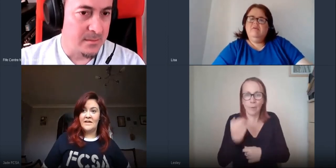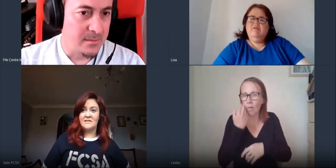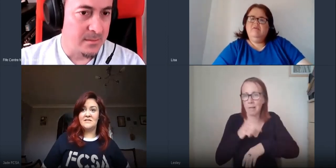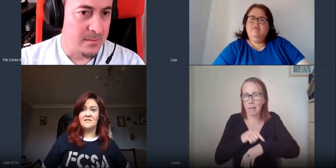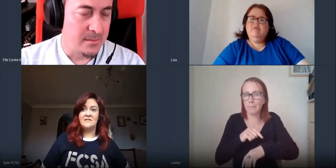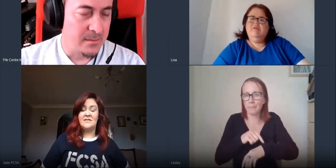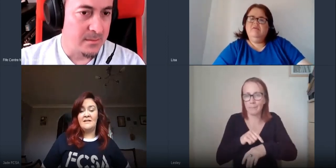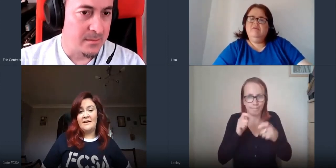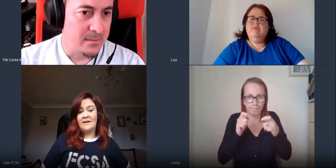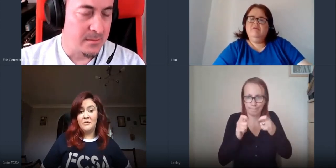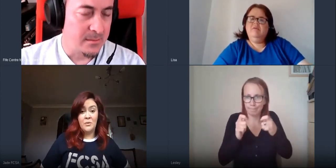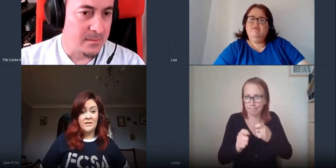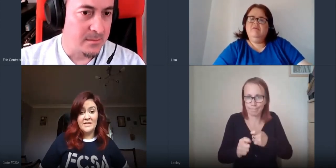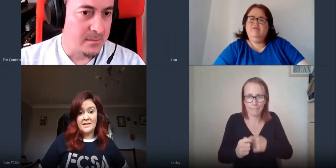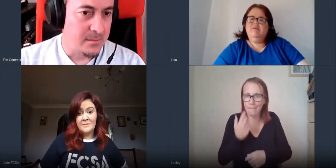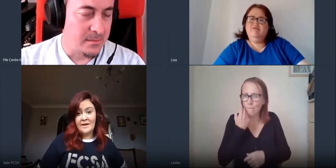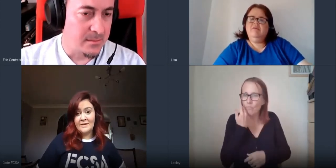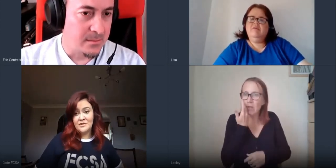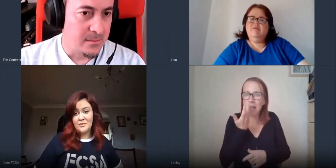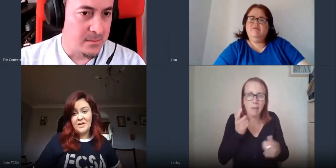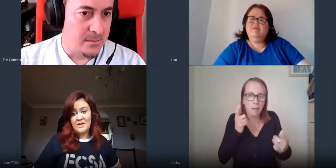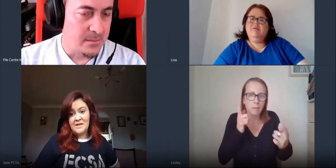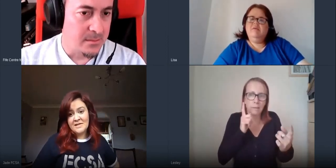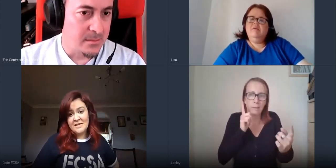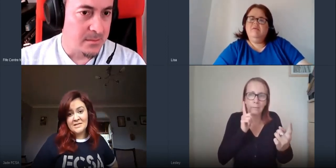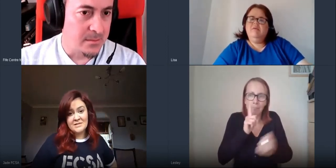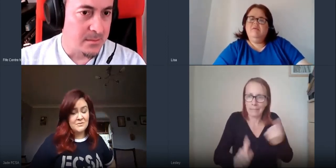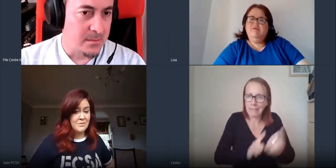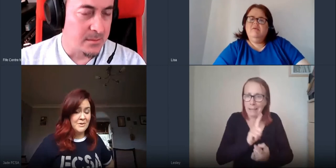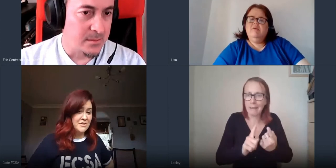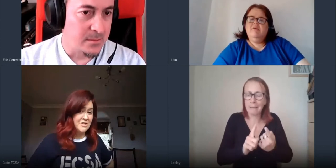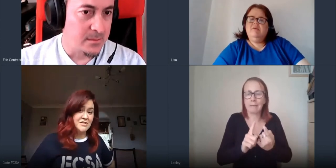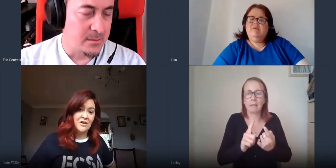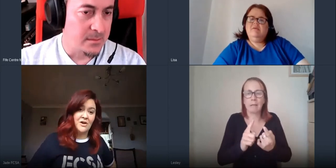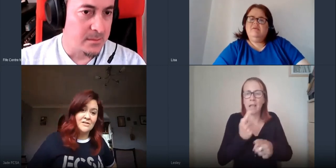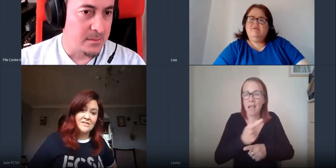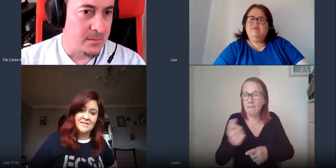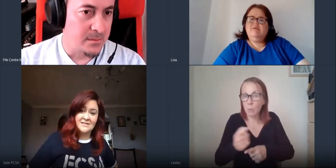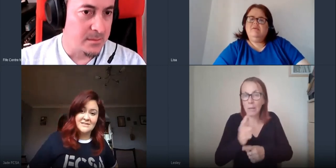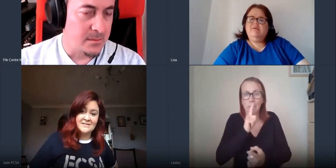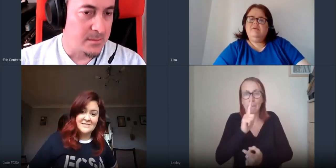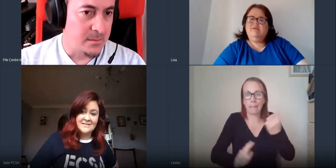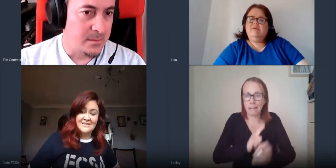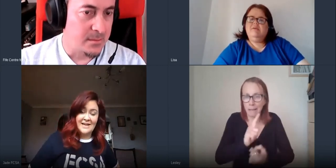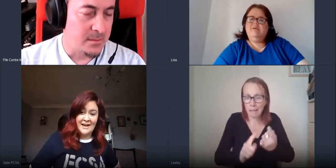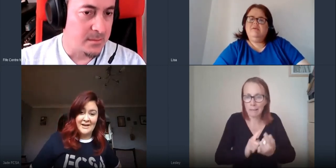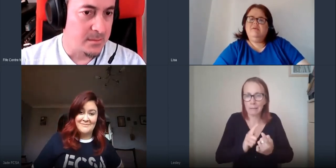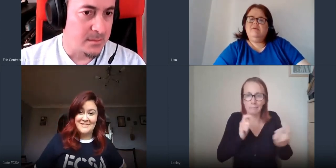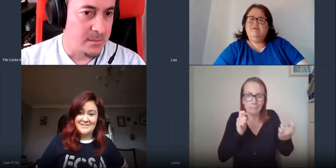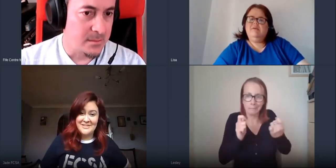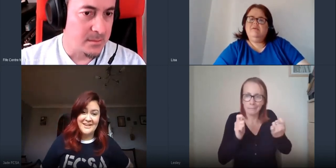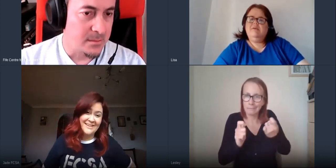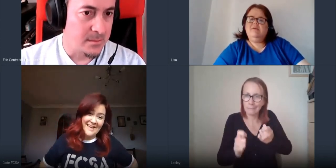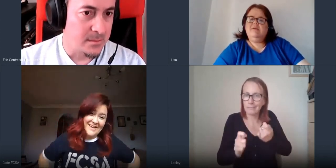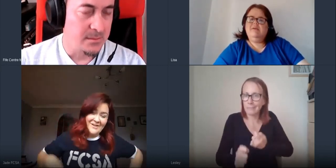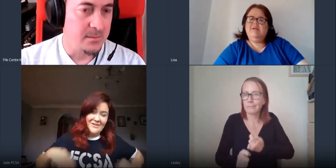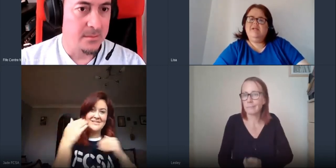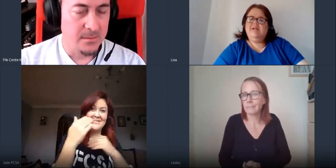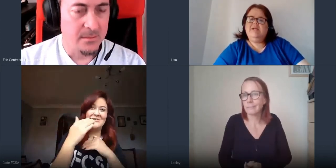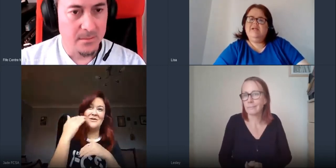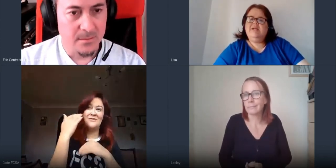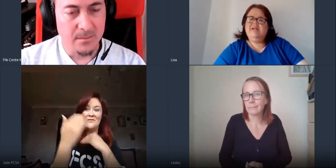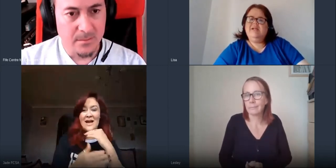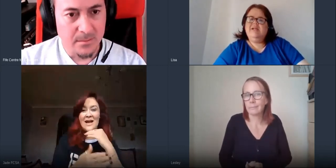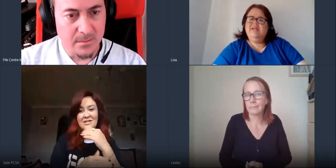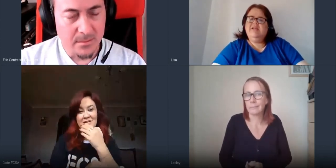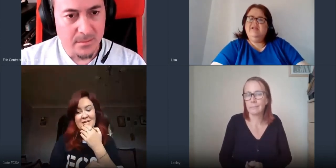is daily daily meetings weekly meetings just constant um constant sort